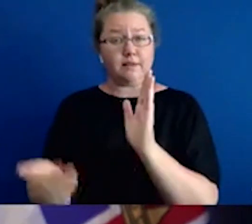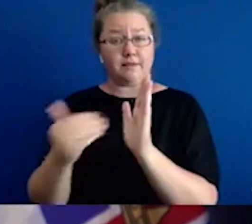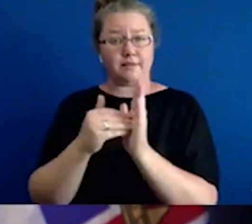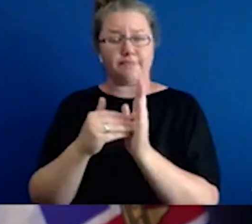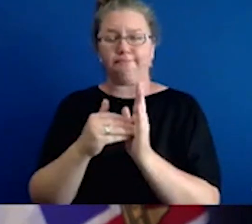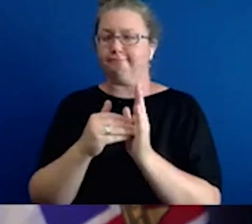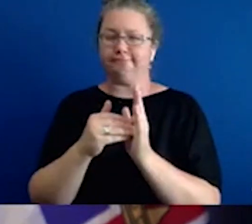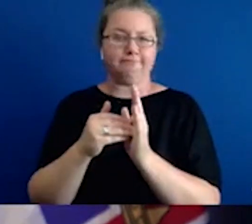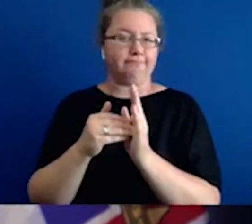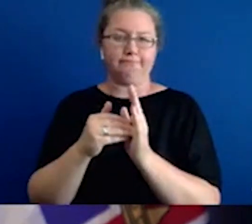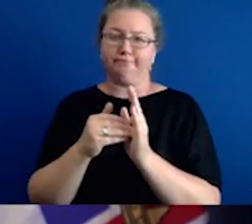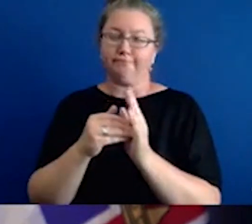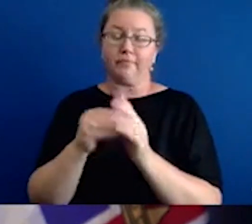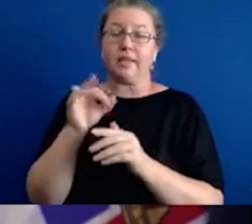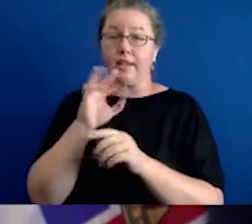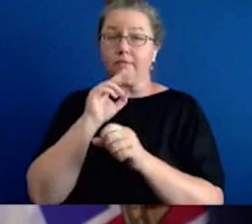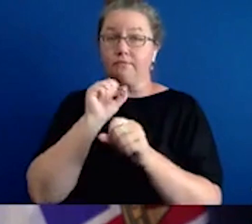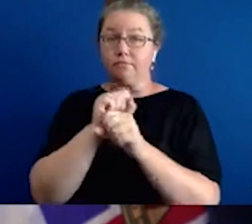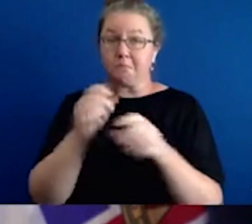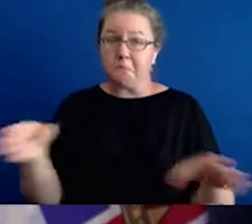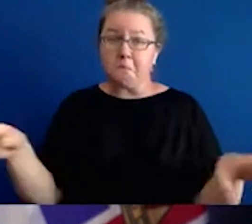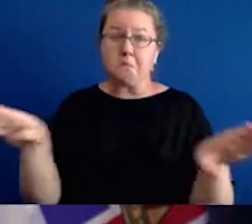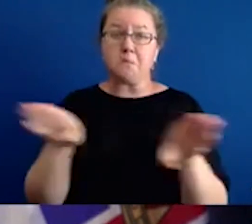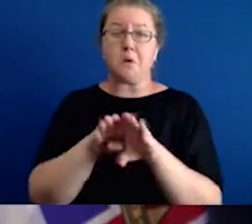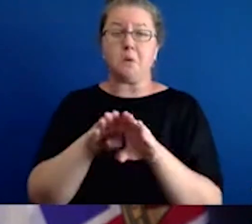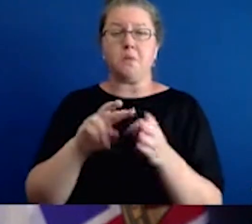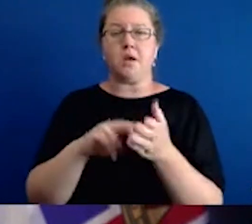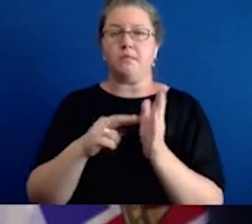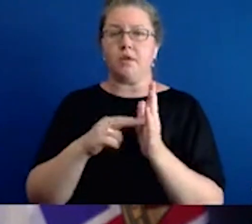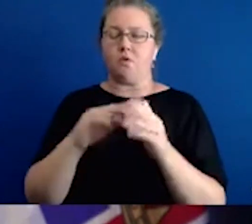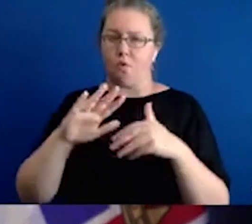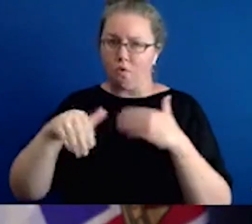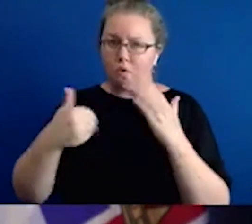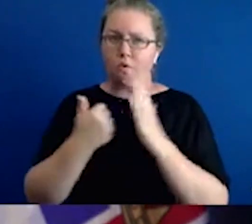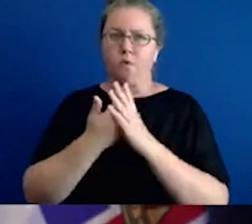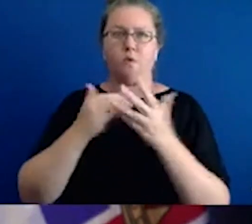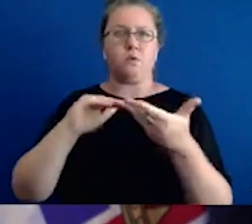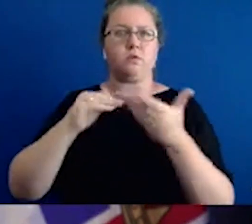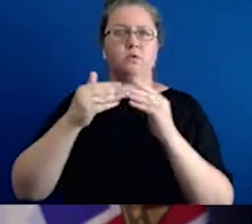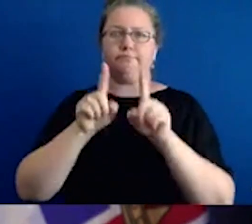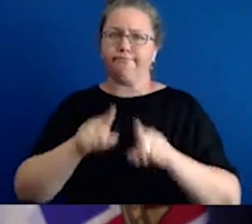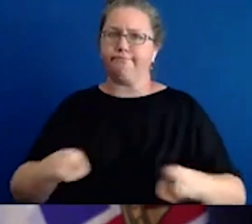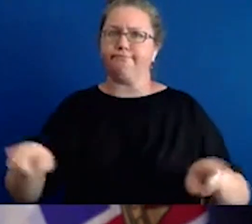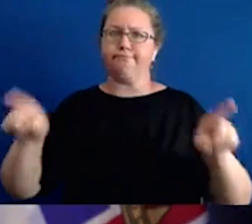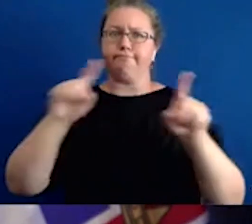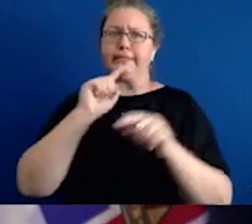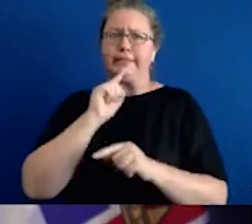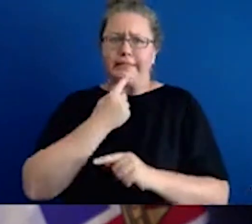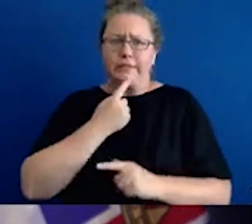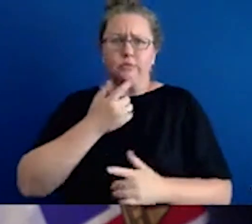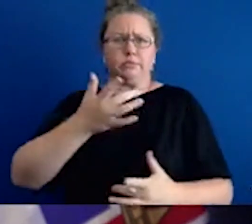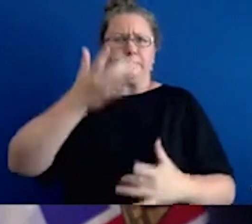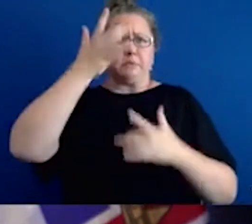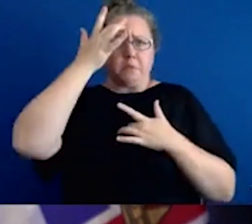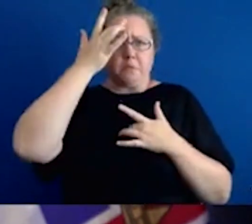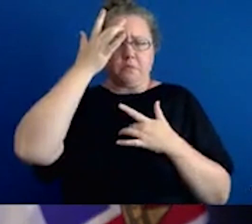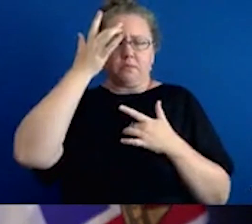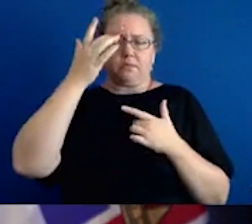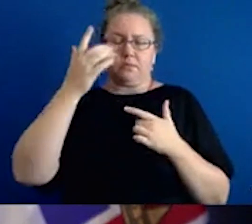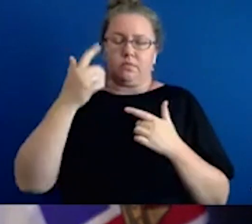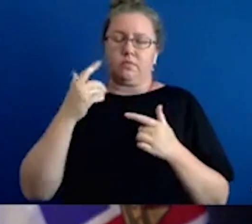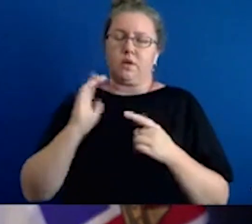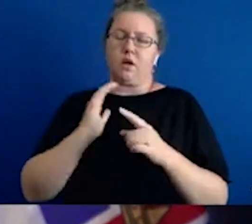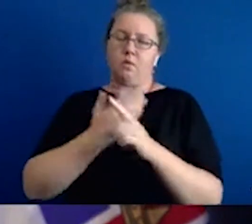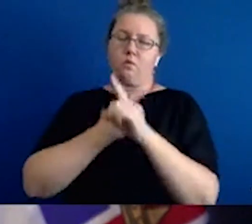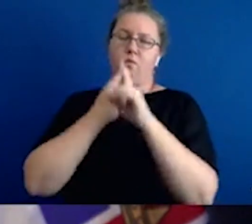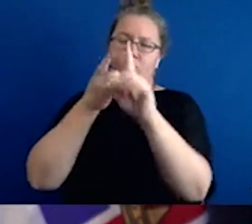to close down, that would mean that we were in dire straits in many other aspects of our community, and that's what we're trying to